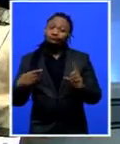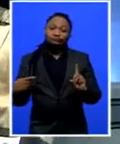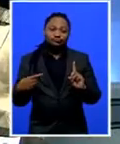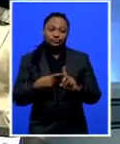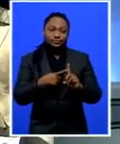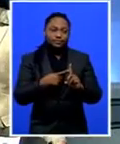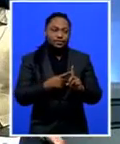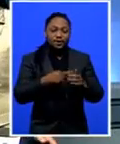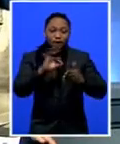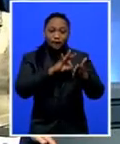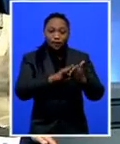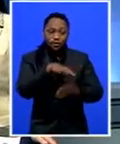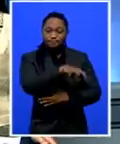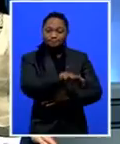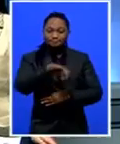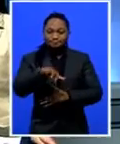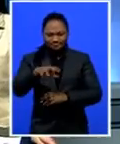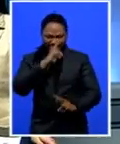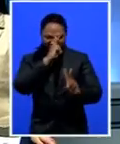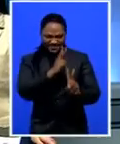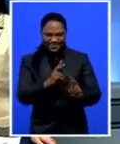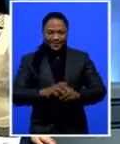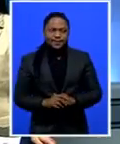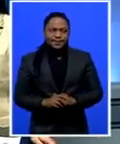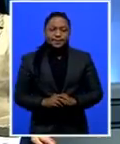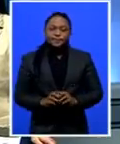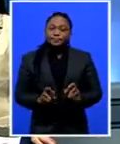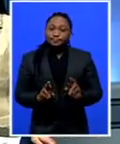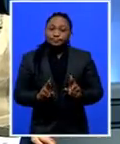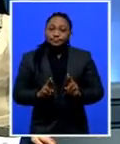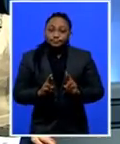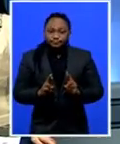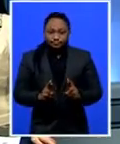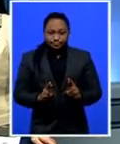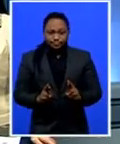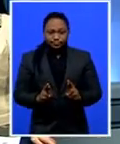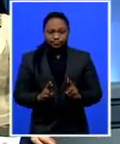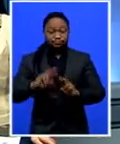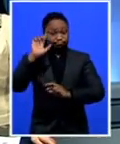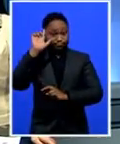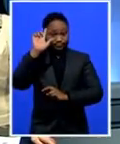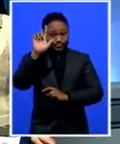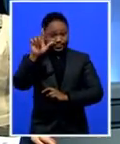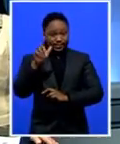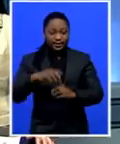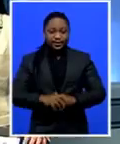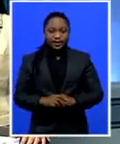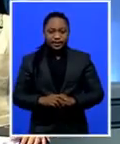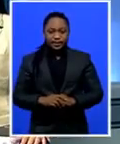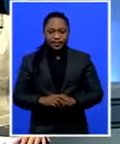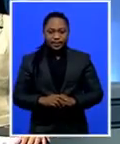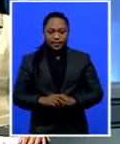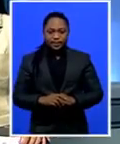go and visit some of the voting stations. We are hoping to bring you later on Ngozi